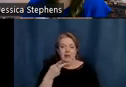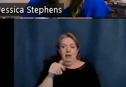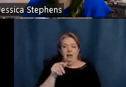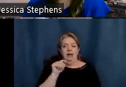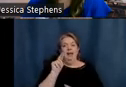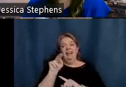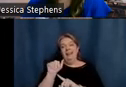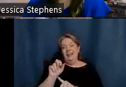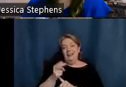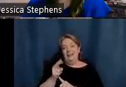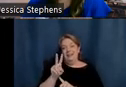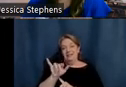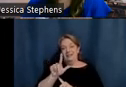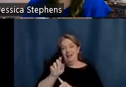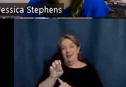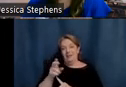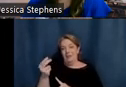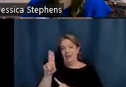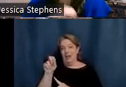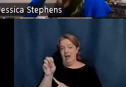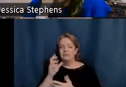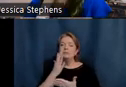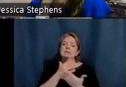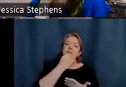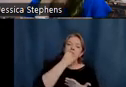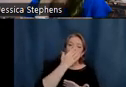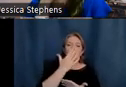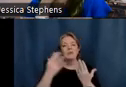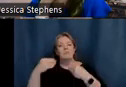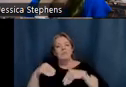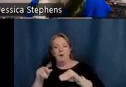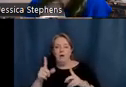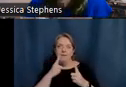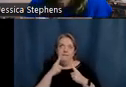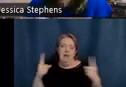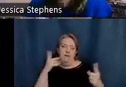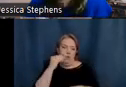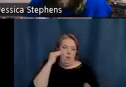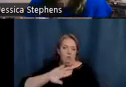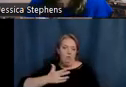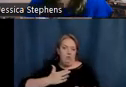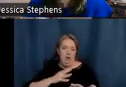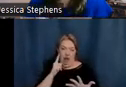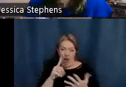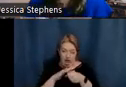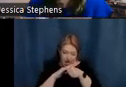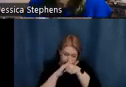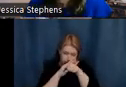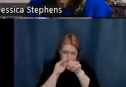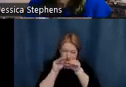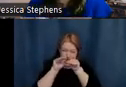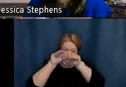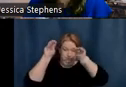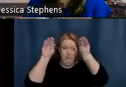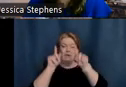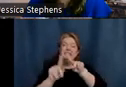mercantile. The Nashville House is renowned for savory home cooking and is crammed with antique collectibles and